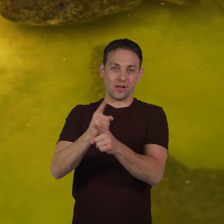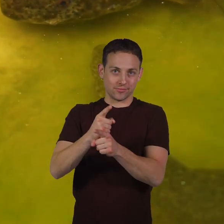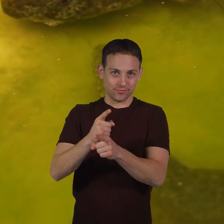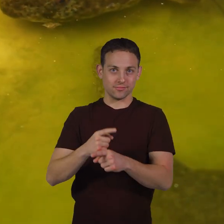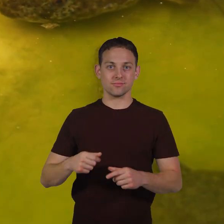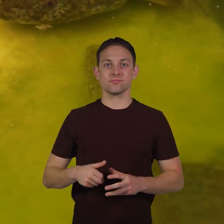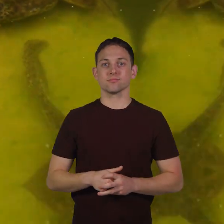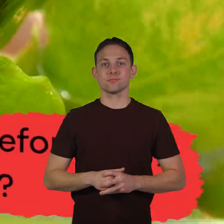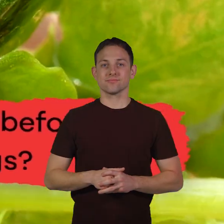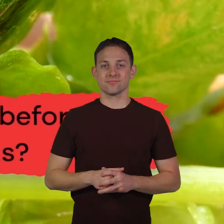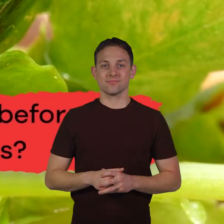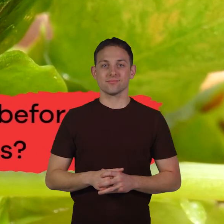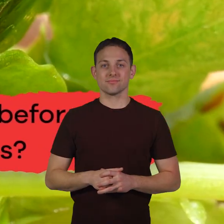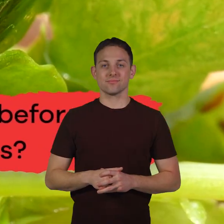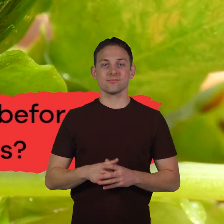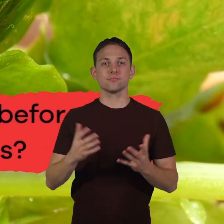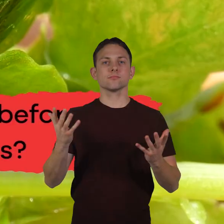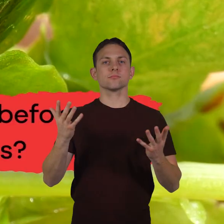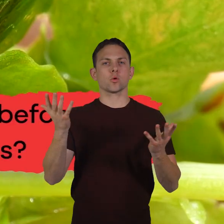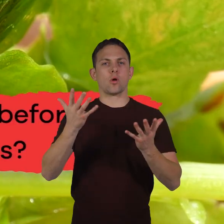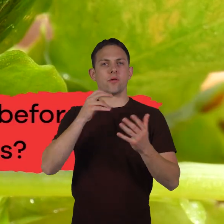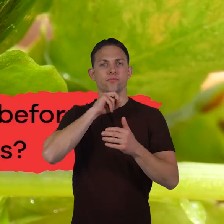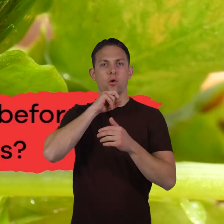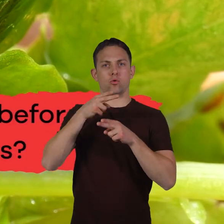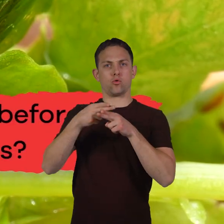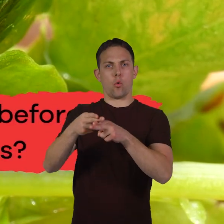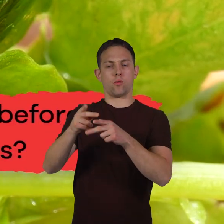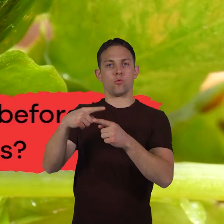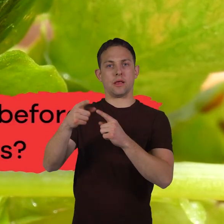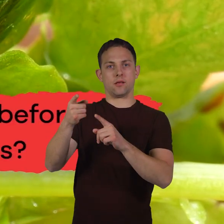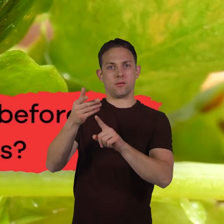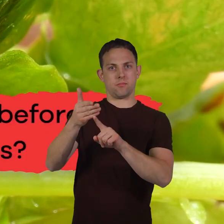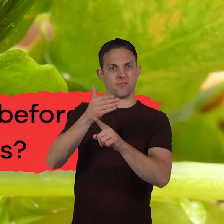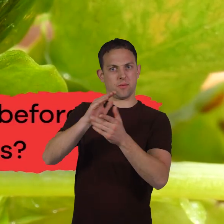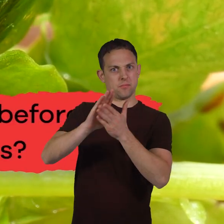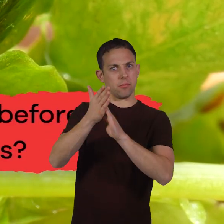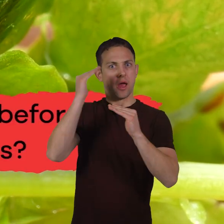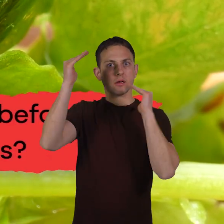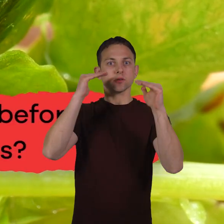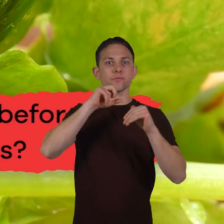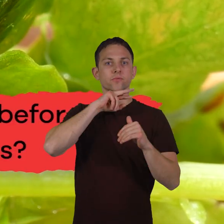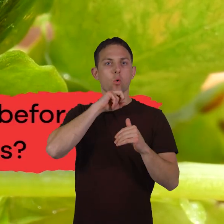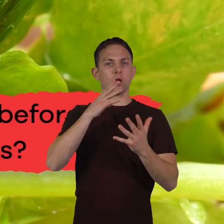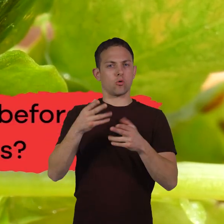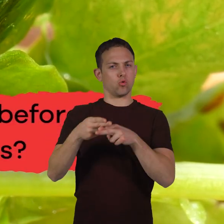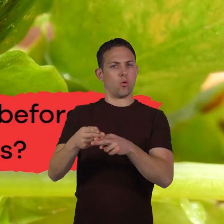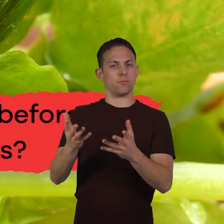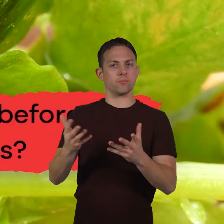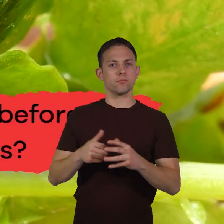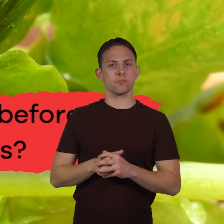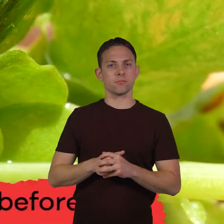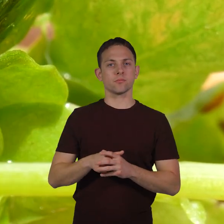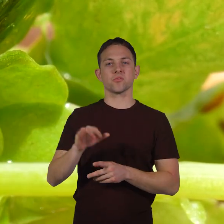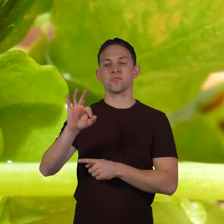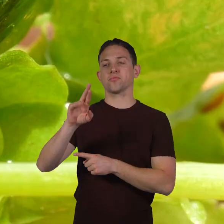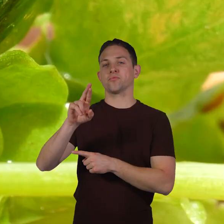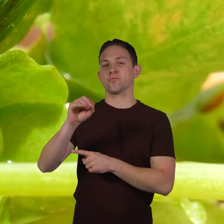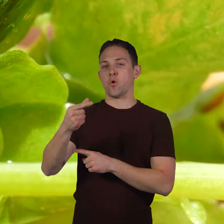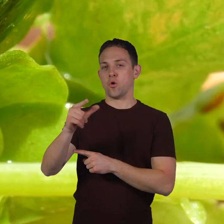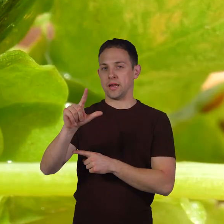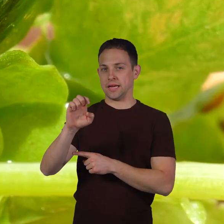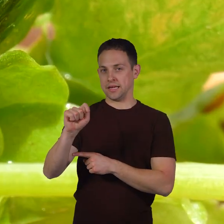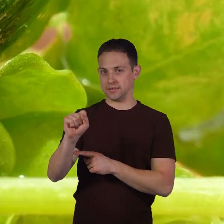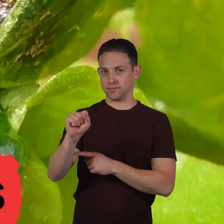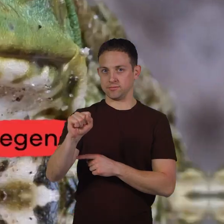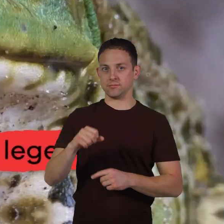correct what are frogs called right before they become adult frogs froglets